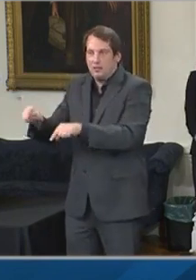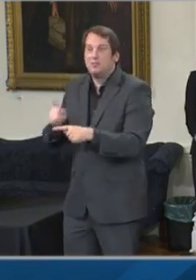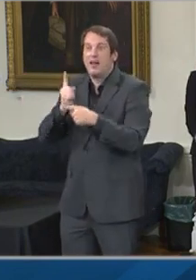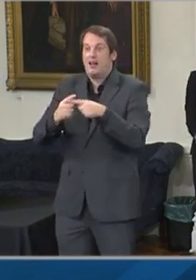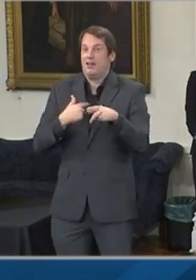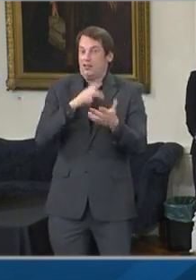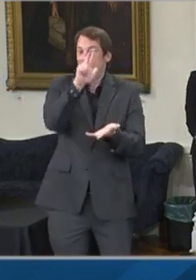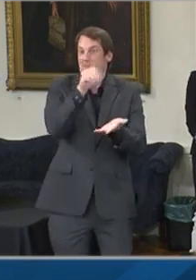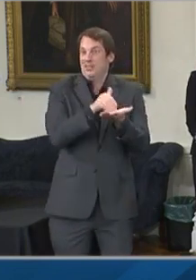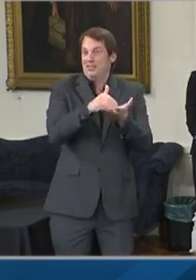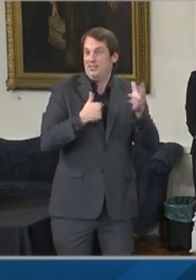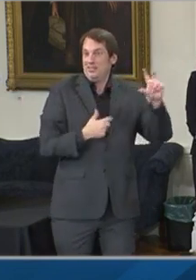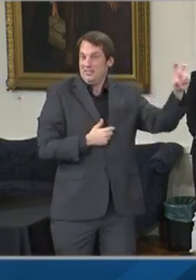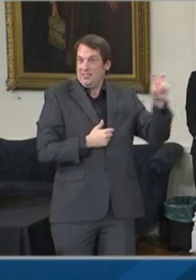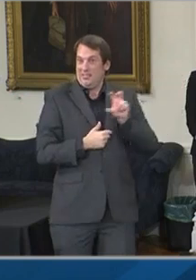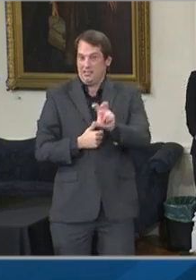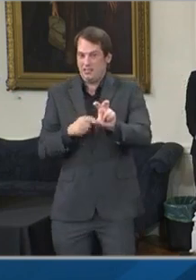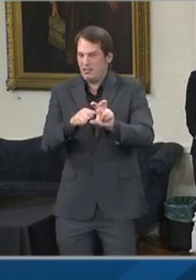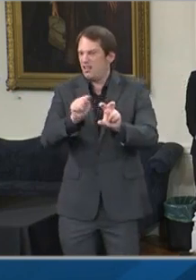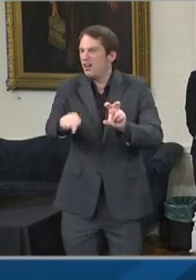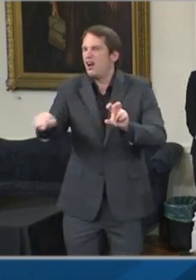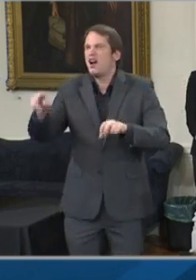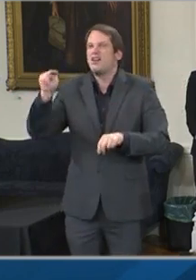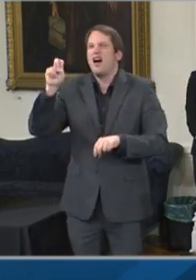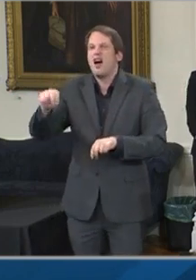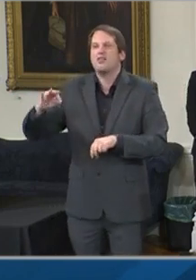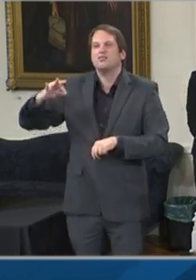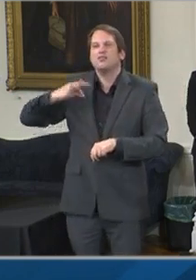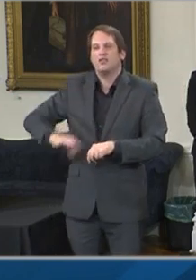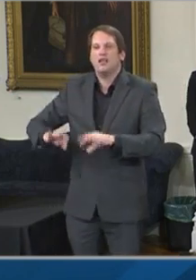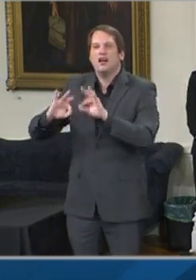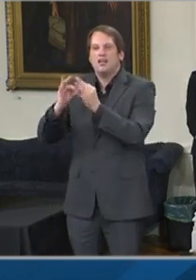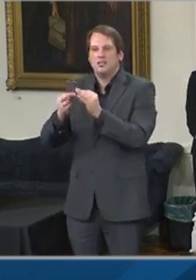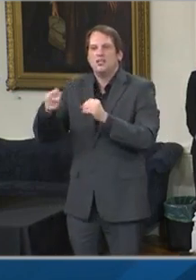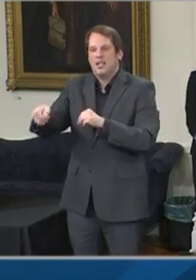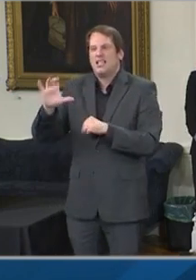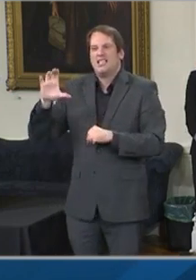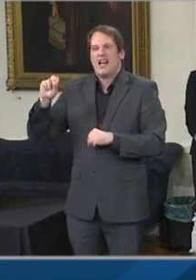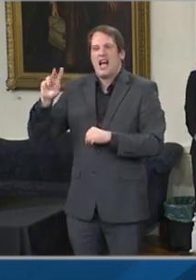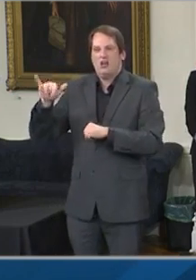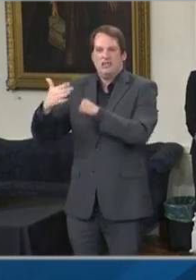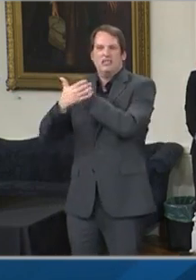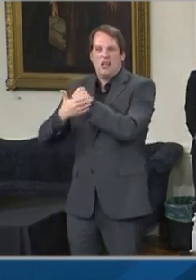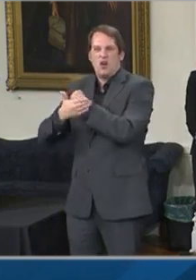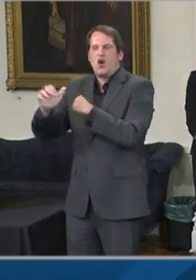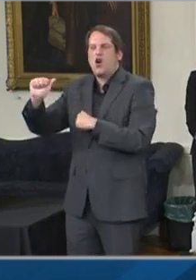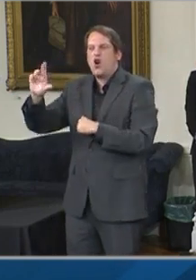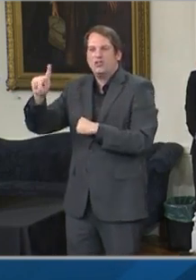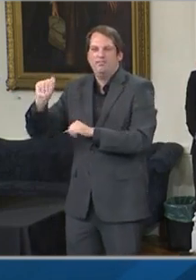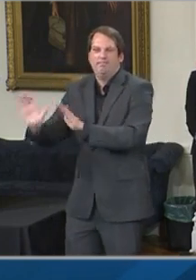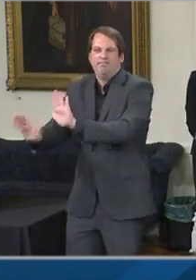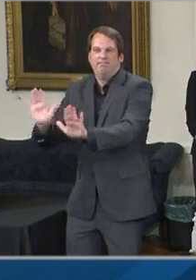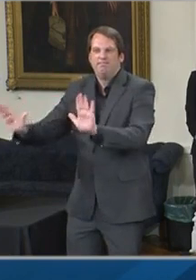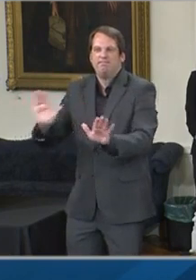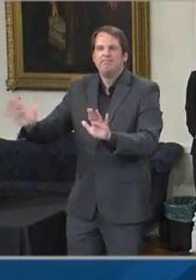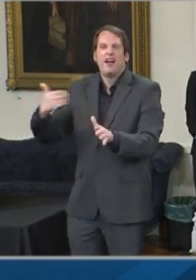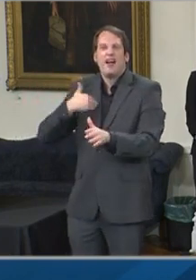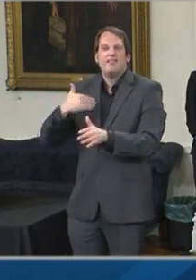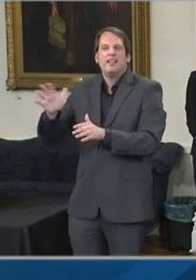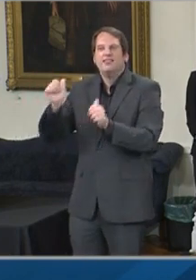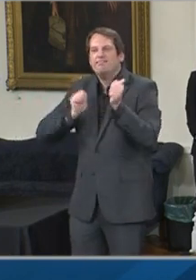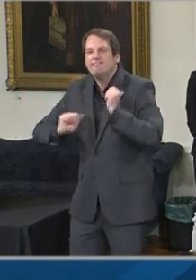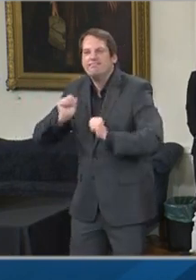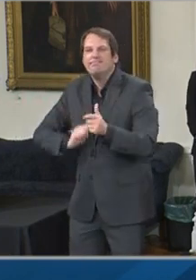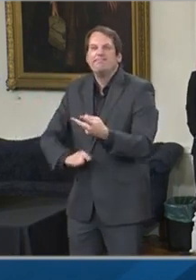go to assist nonprofits, county arts organizations, and local artists and performing artists. Finally,